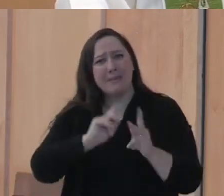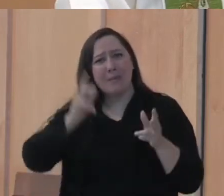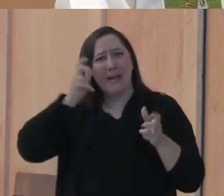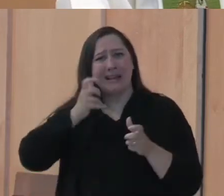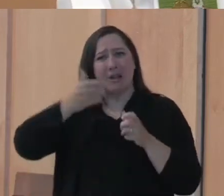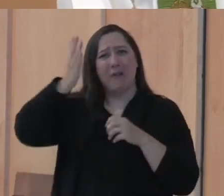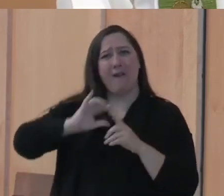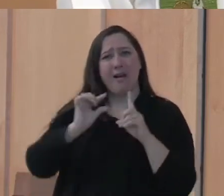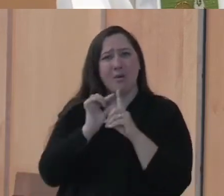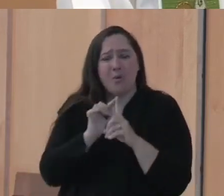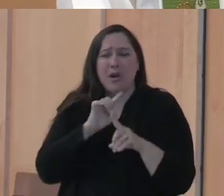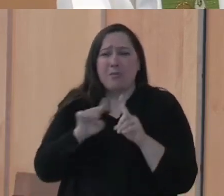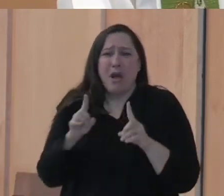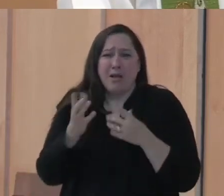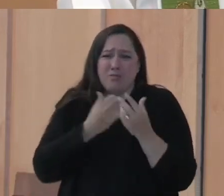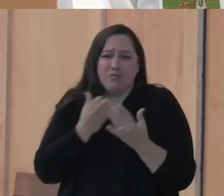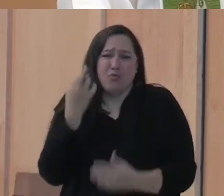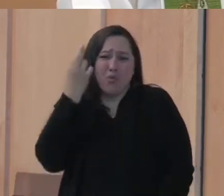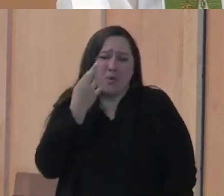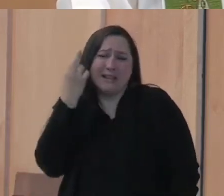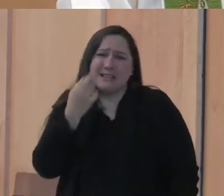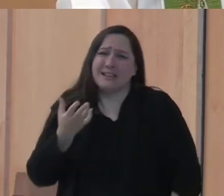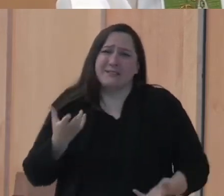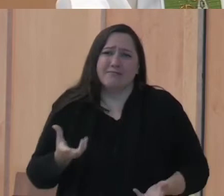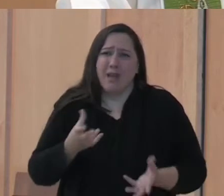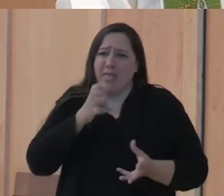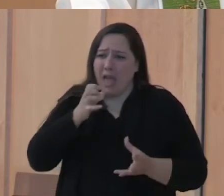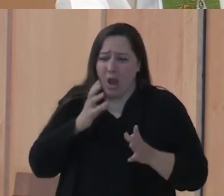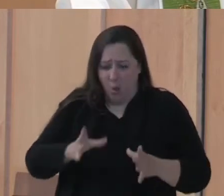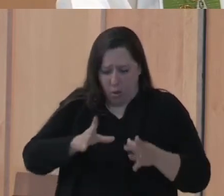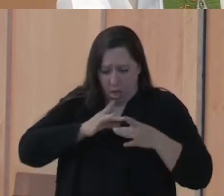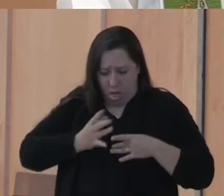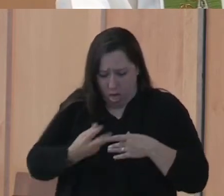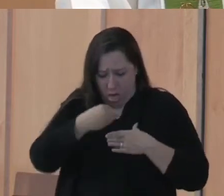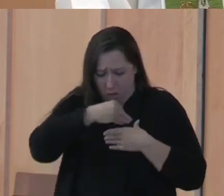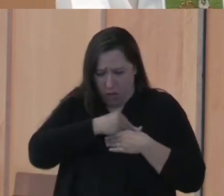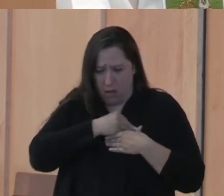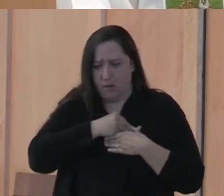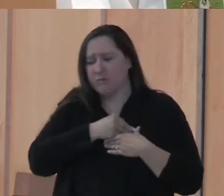for whatever reason, do not actually take it in and think about it?